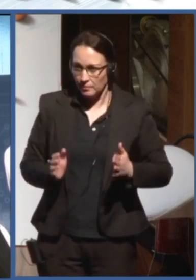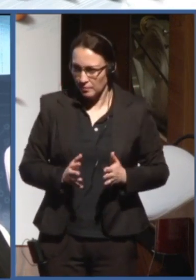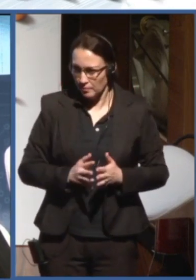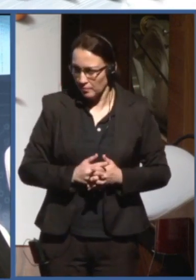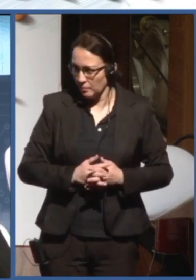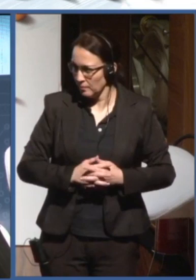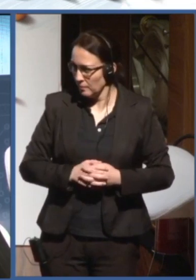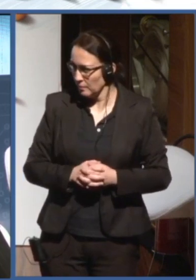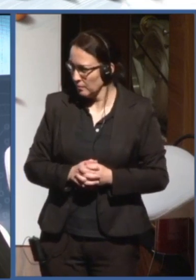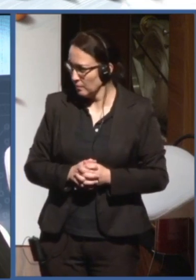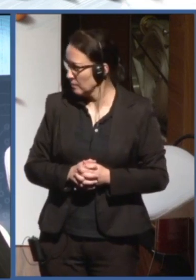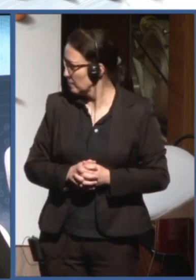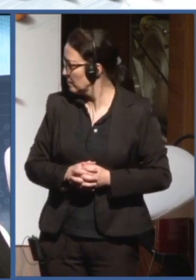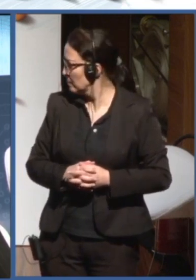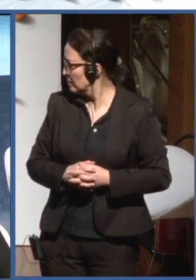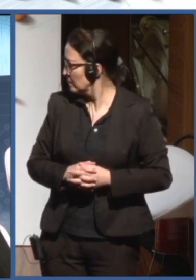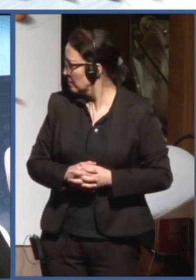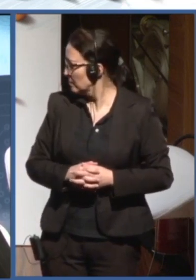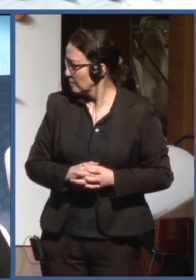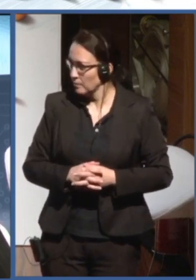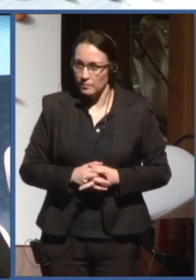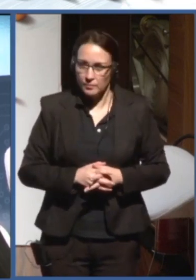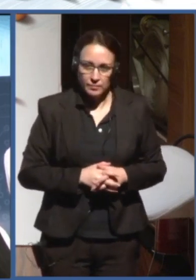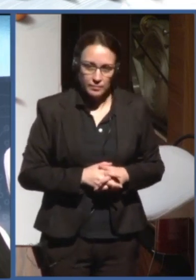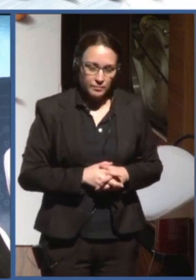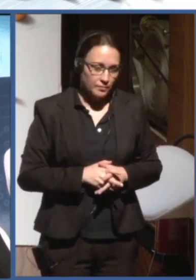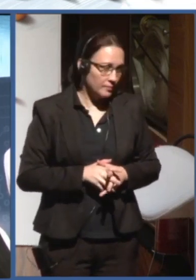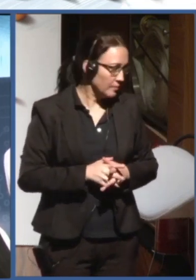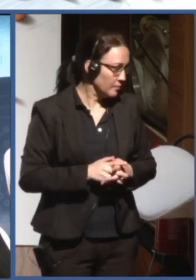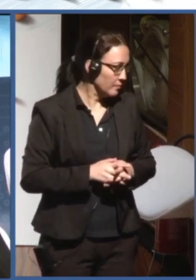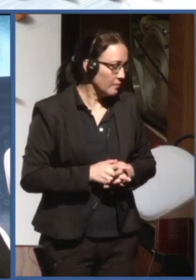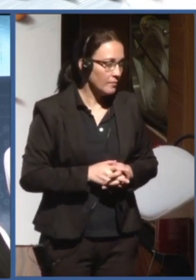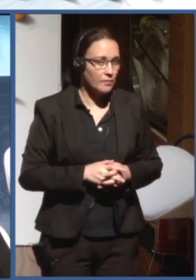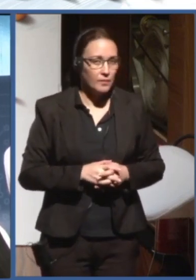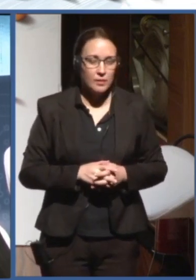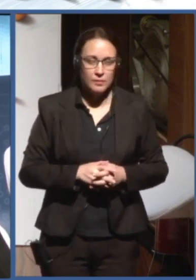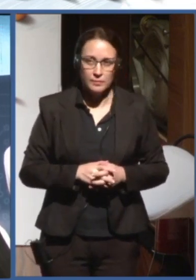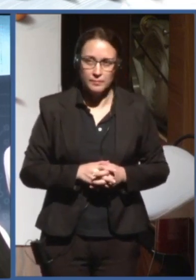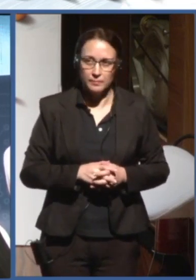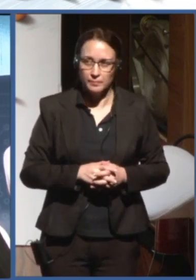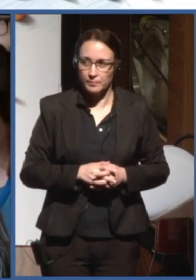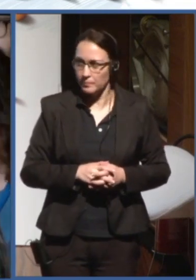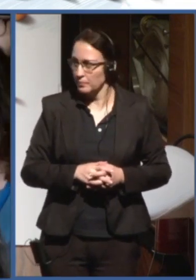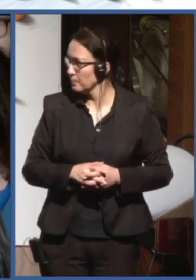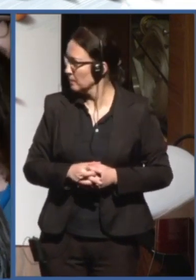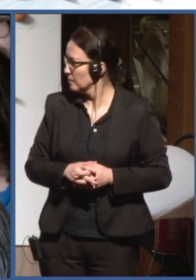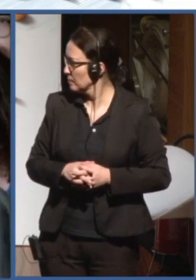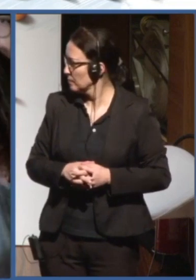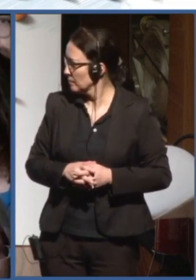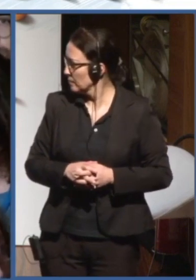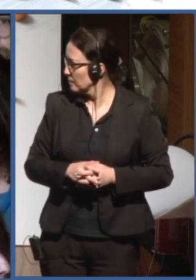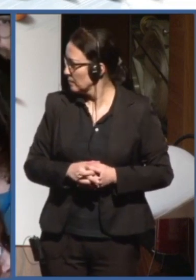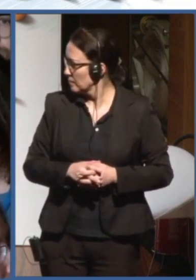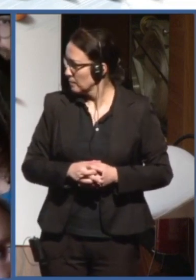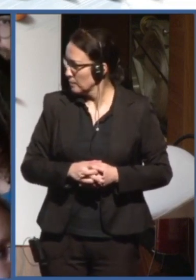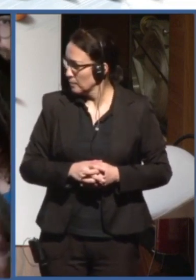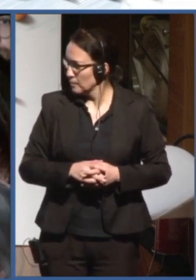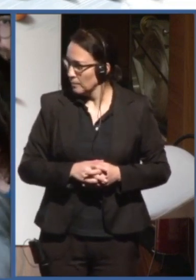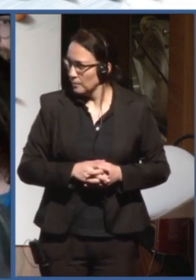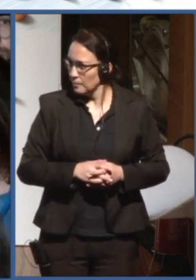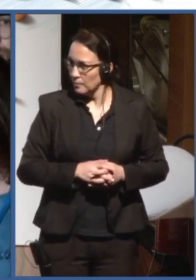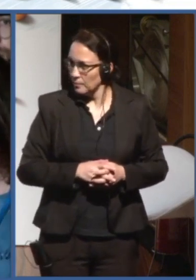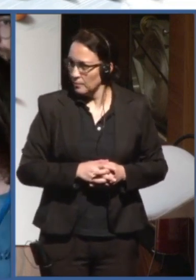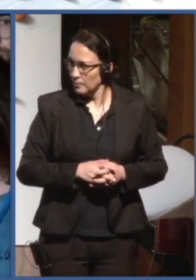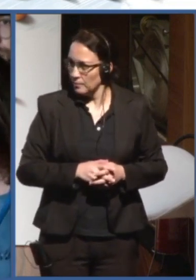better to not respond one by one. can... Good morning. name is Paulo. I work in the of the Internet and my question